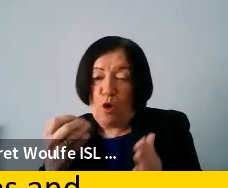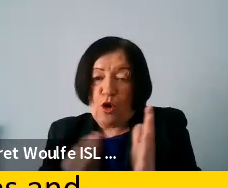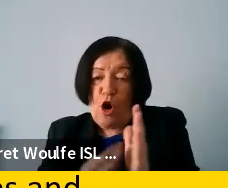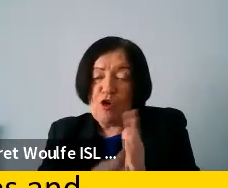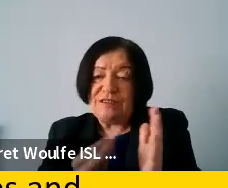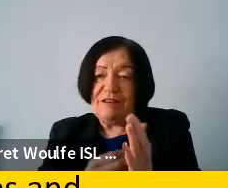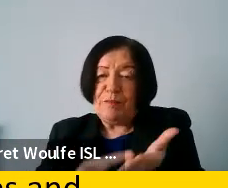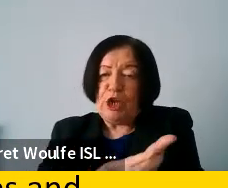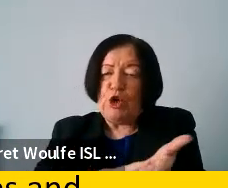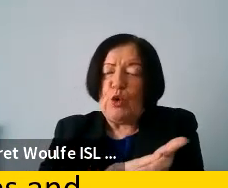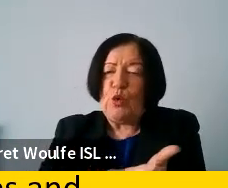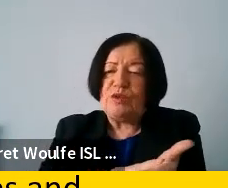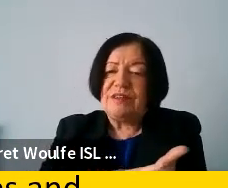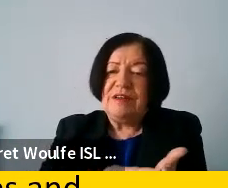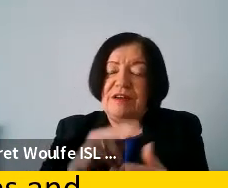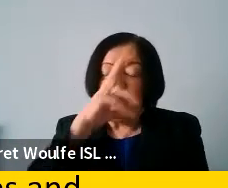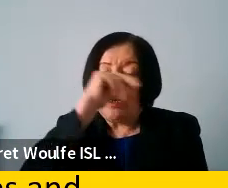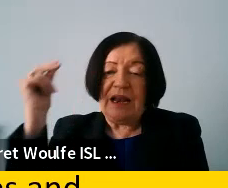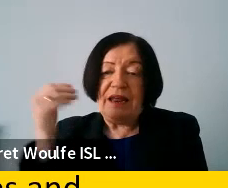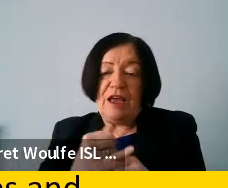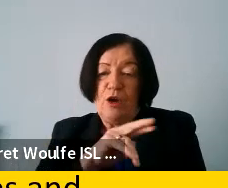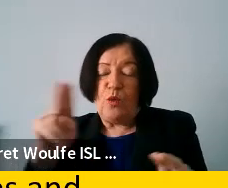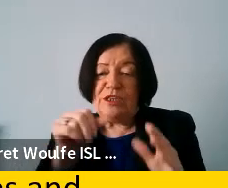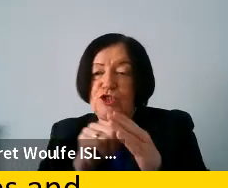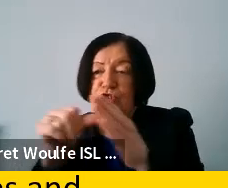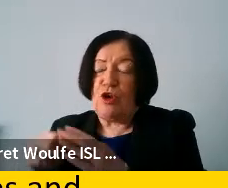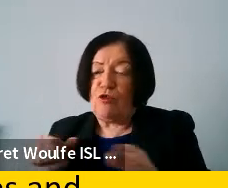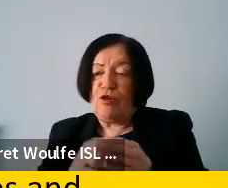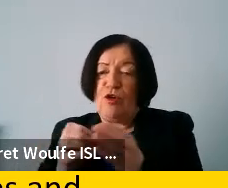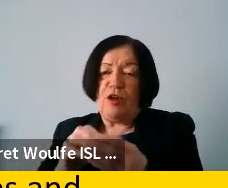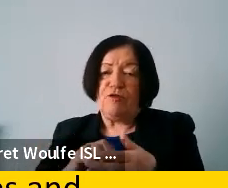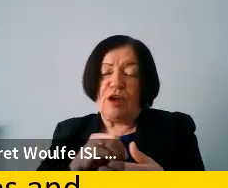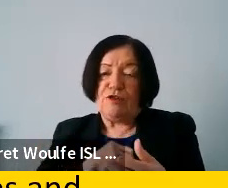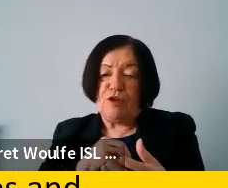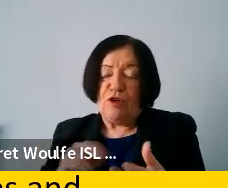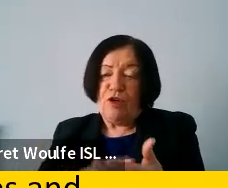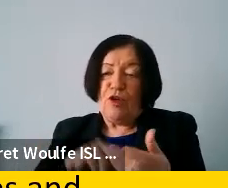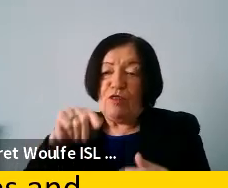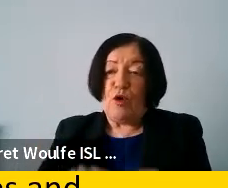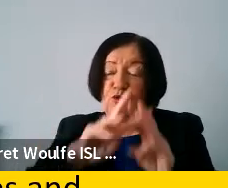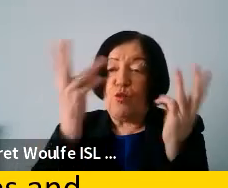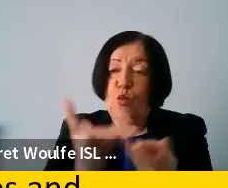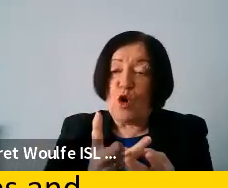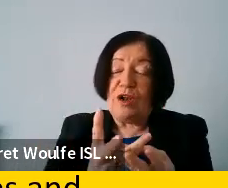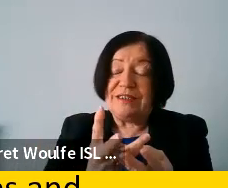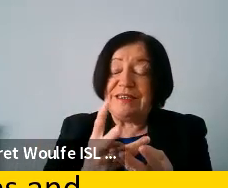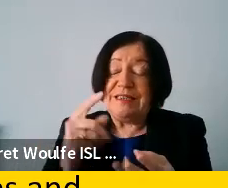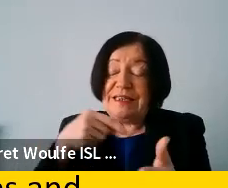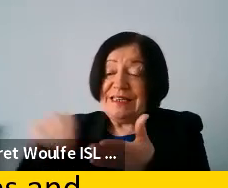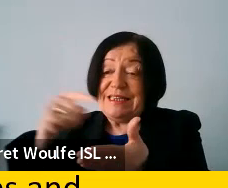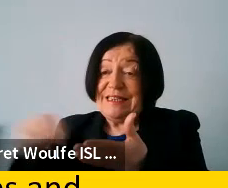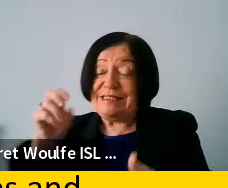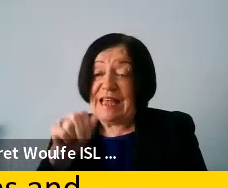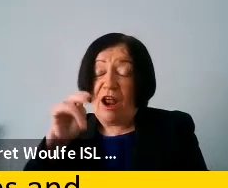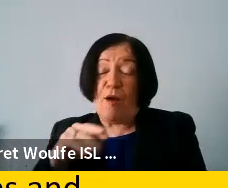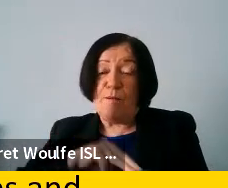used. So examples in which authoritarian regimes try to circumvent global sanctions. NGOs are calling for